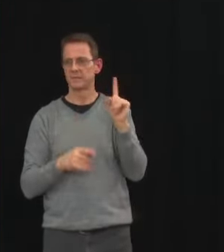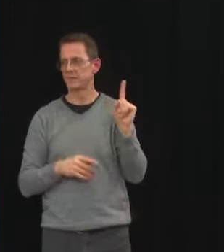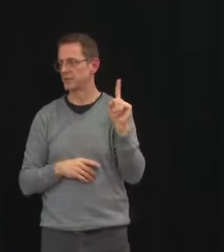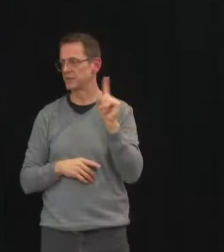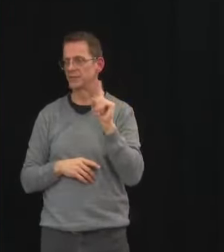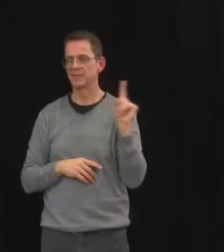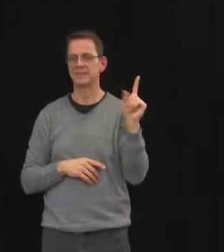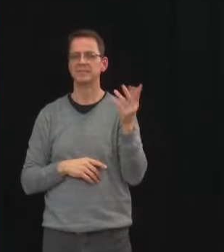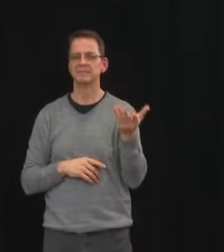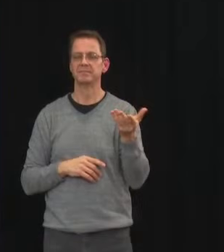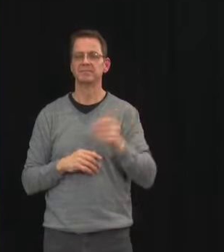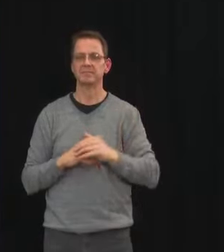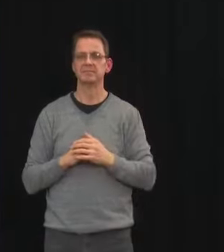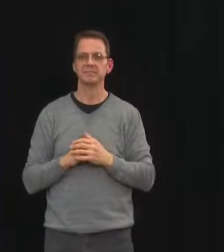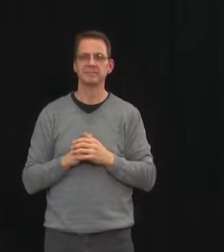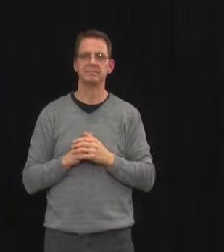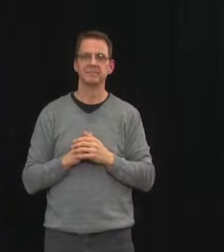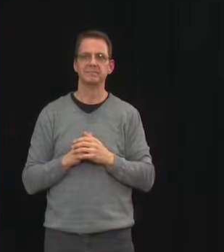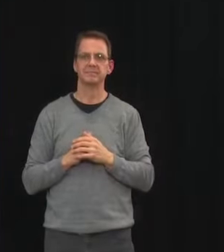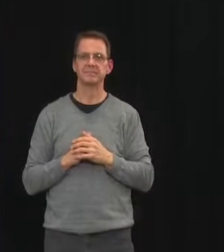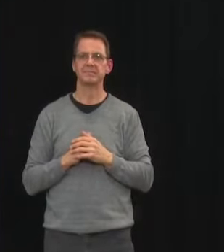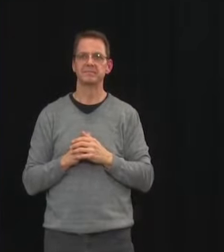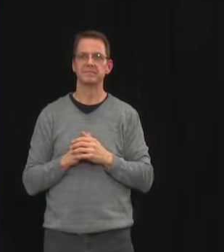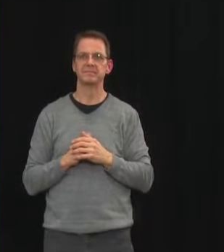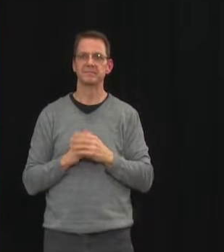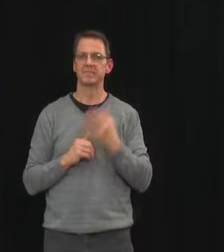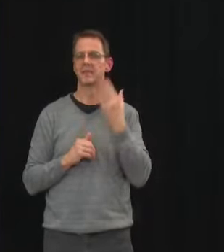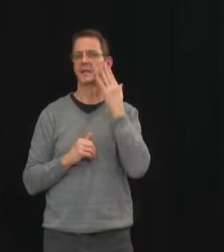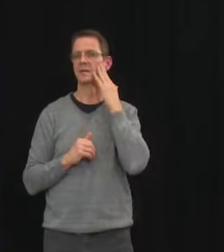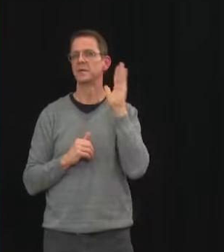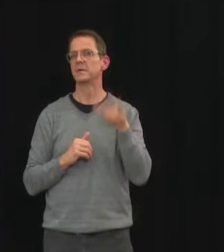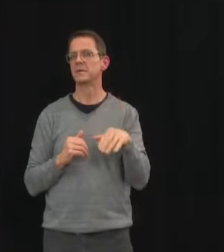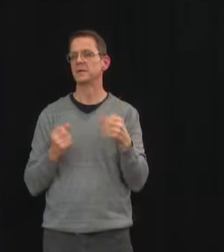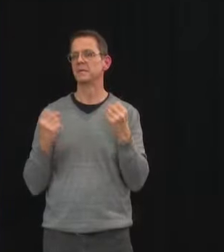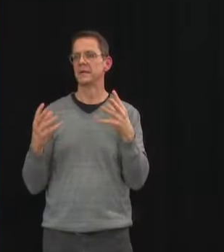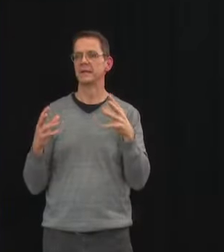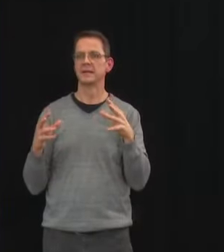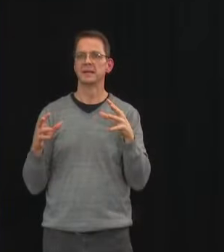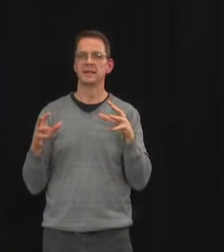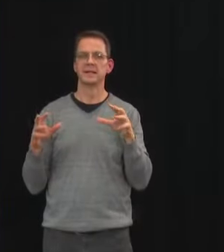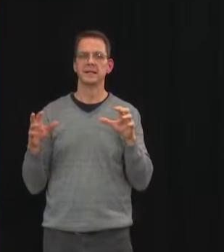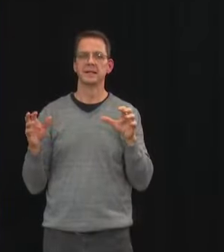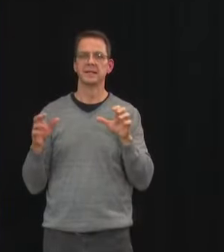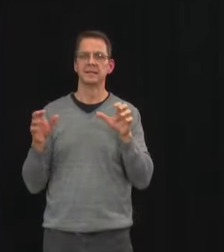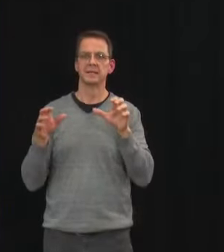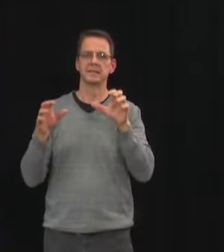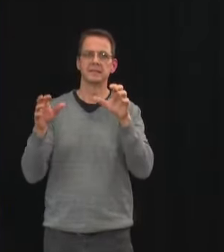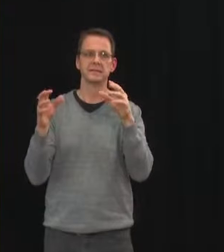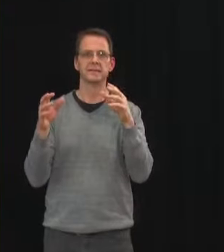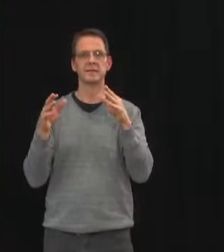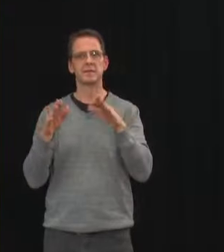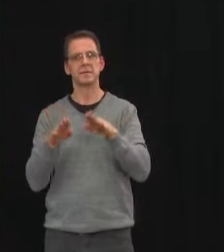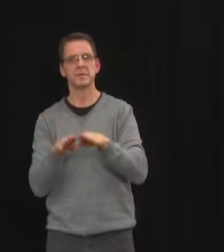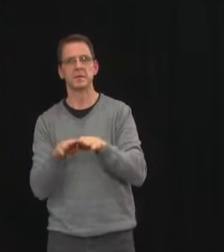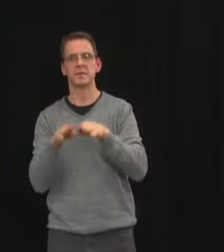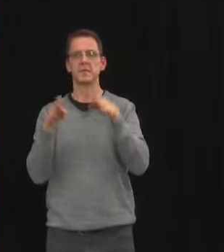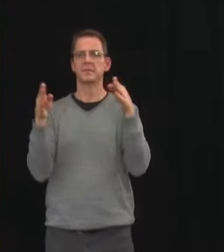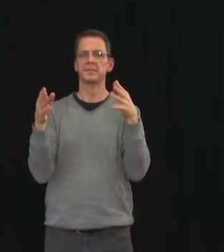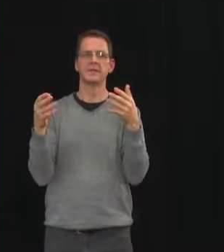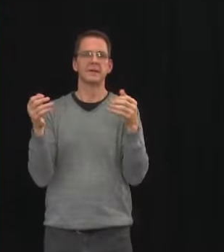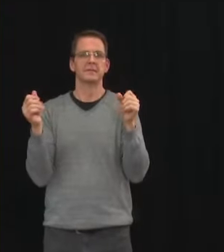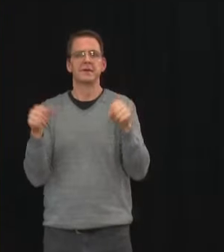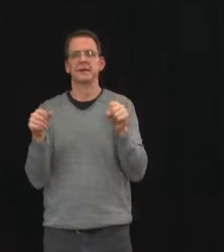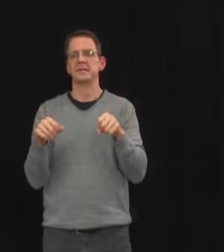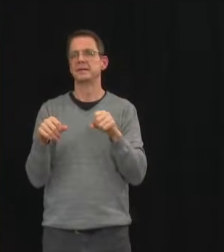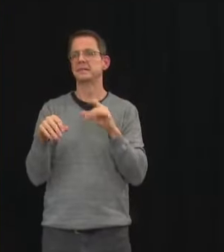activities that are currently open we know that about one percent of our current cases have been attributed to retail